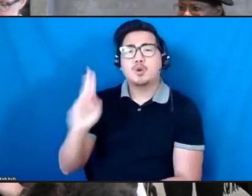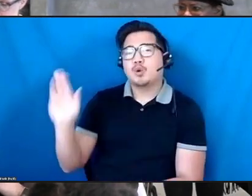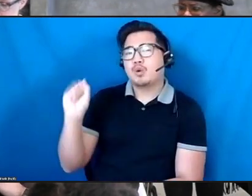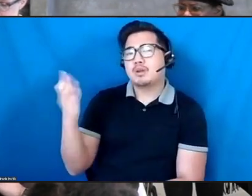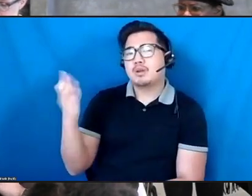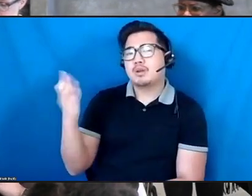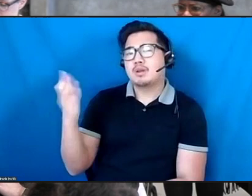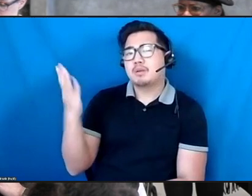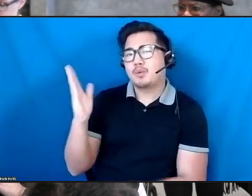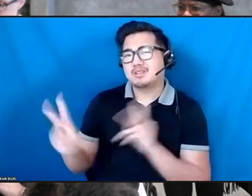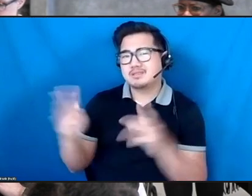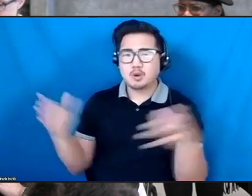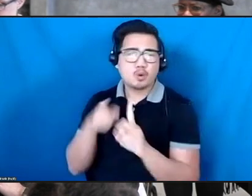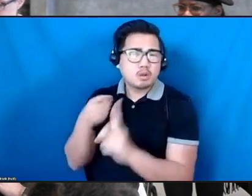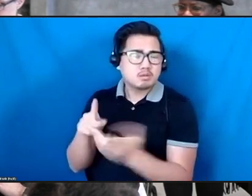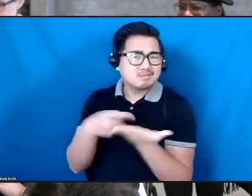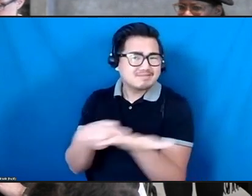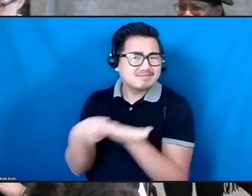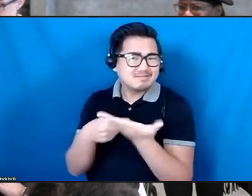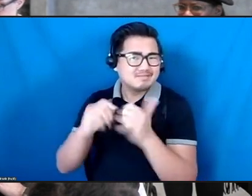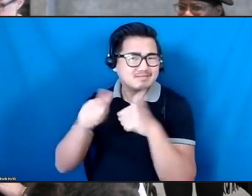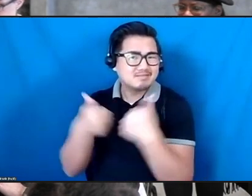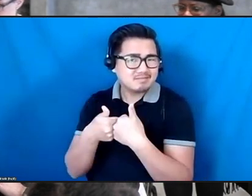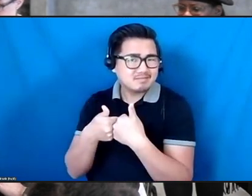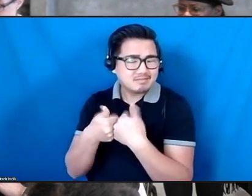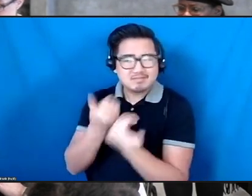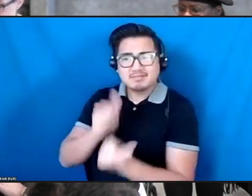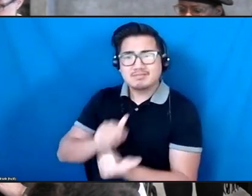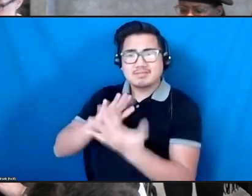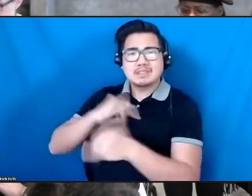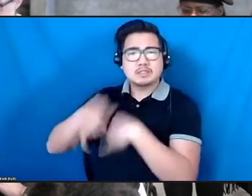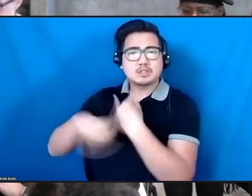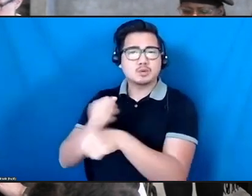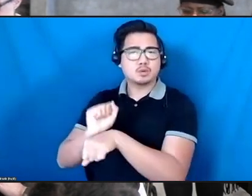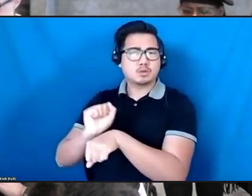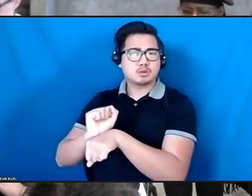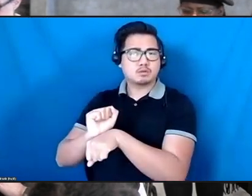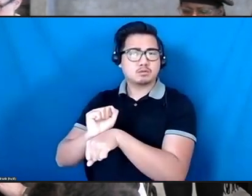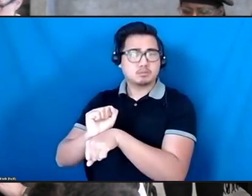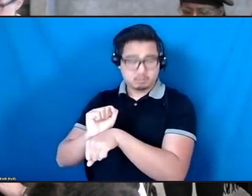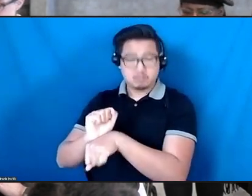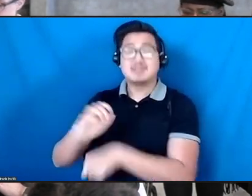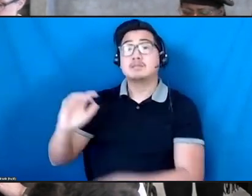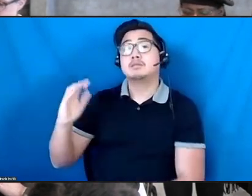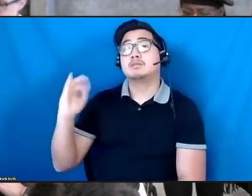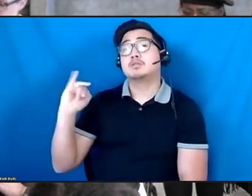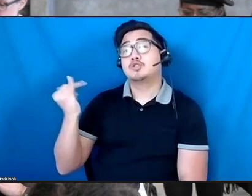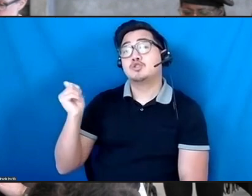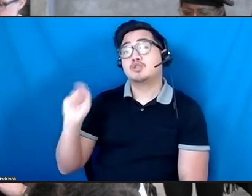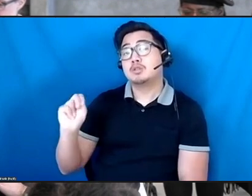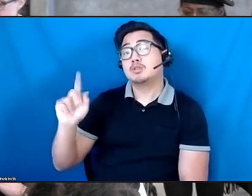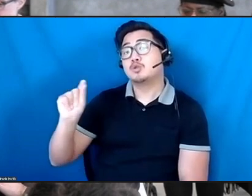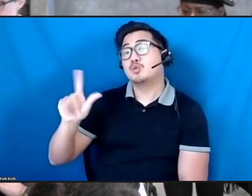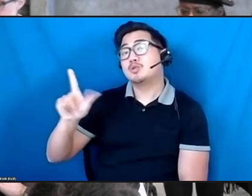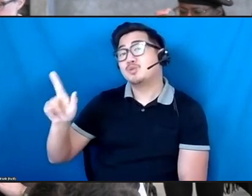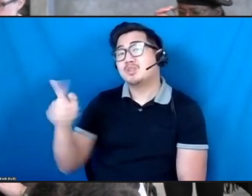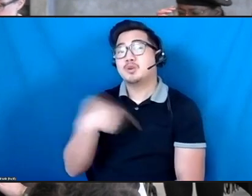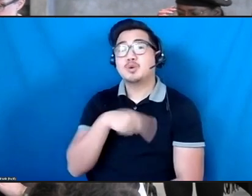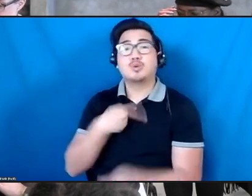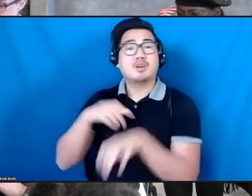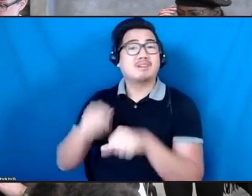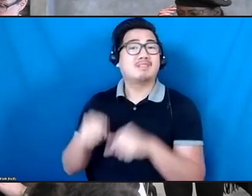discuss challenges facing international work. In January of 2021, we put on a session at ISPA,